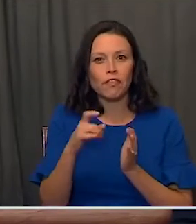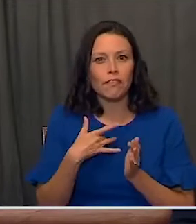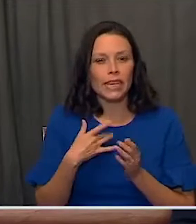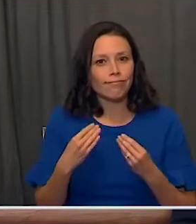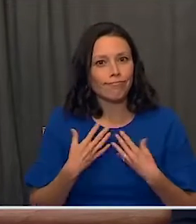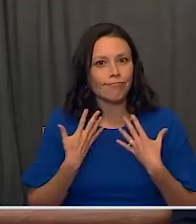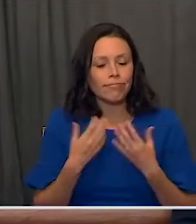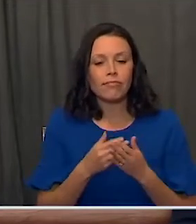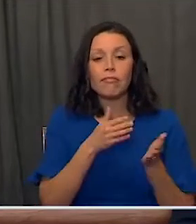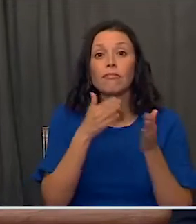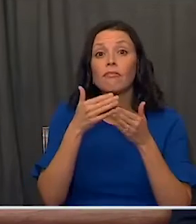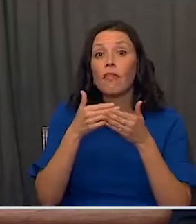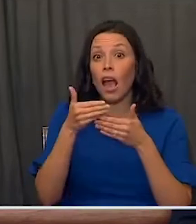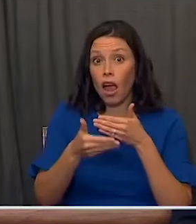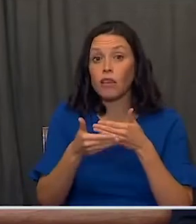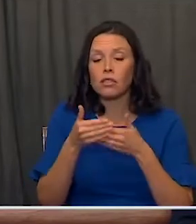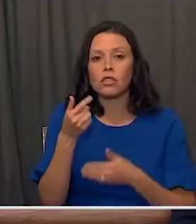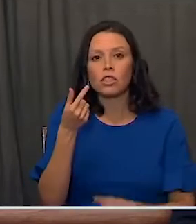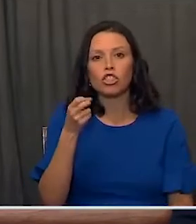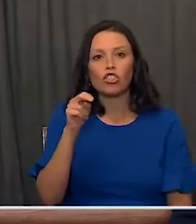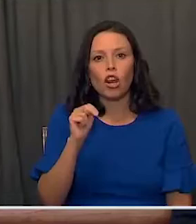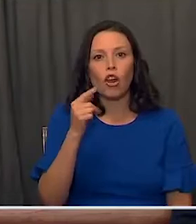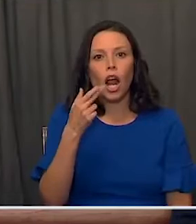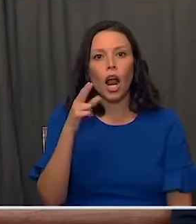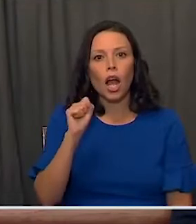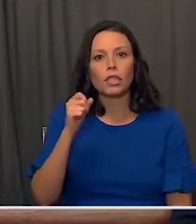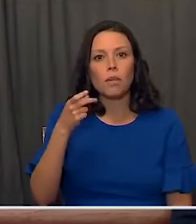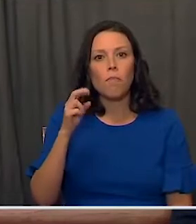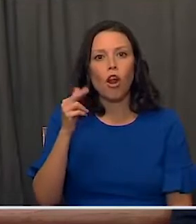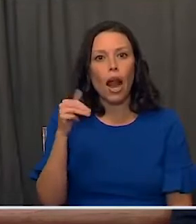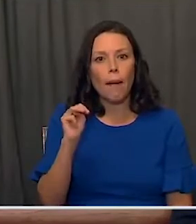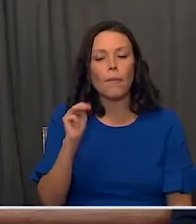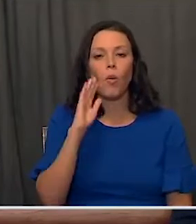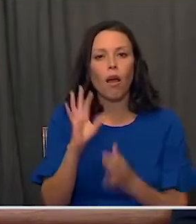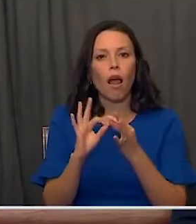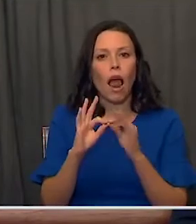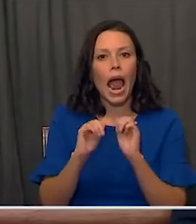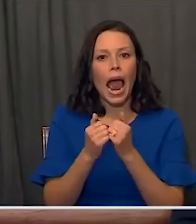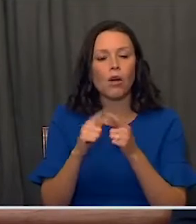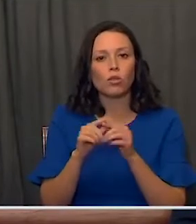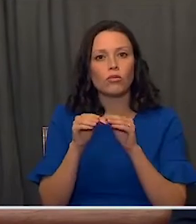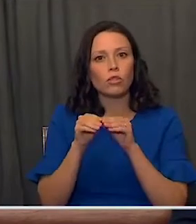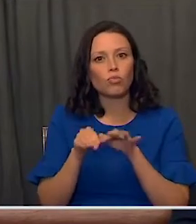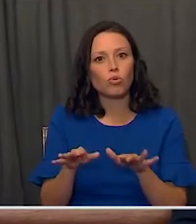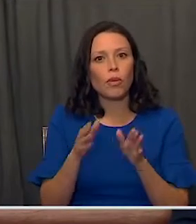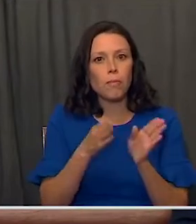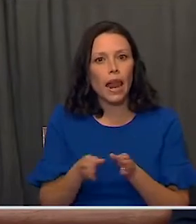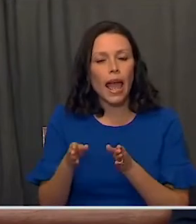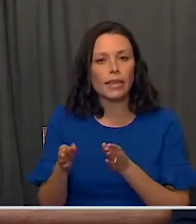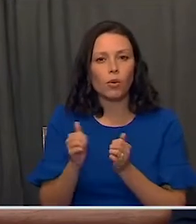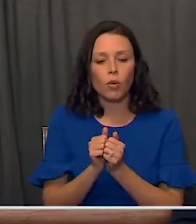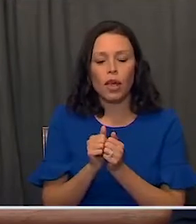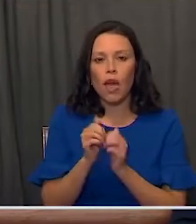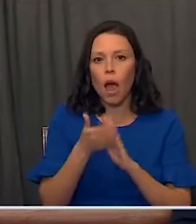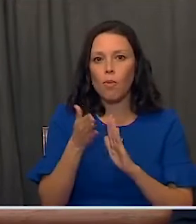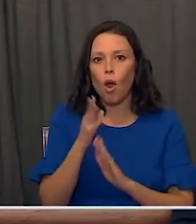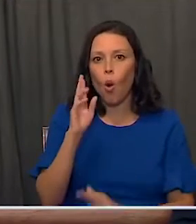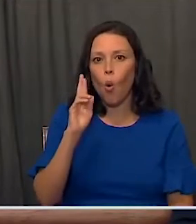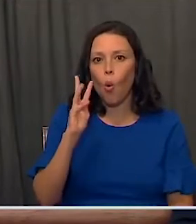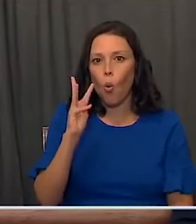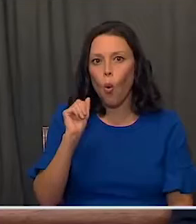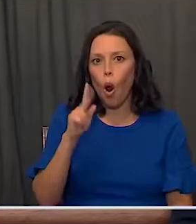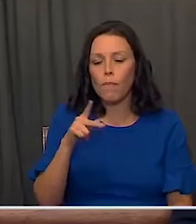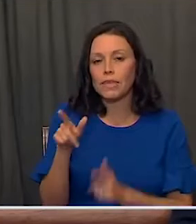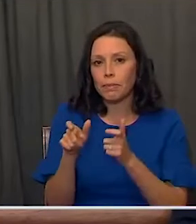General Gus Perna will outline our distribution plans on Operation Warp Speed. I was at FEMA today